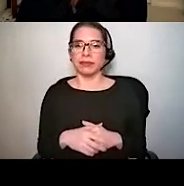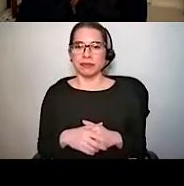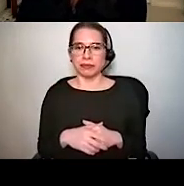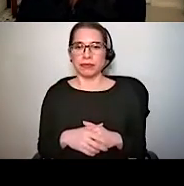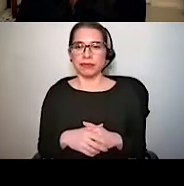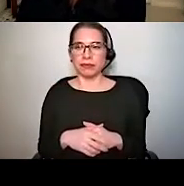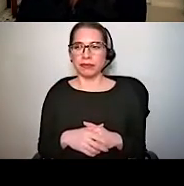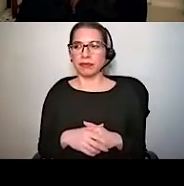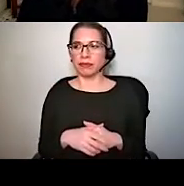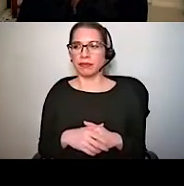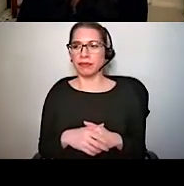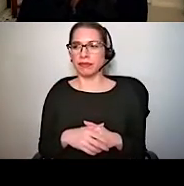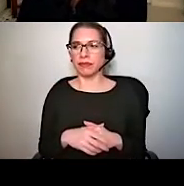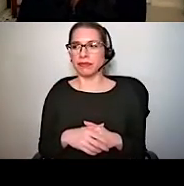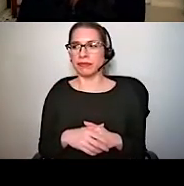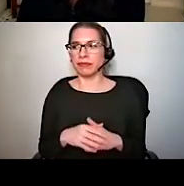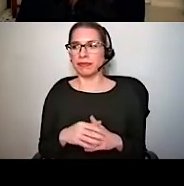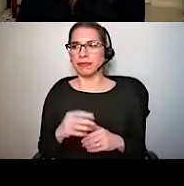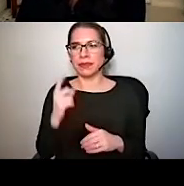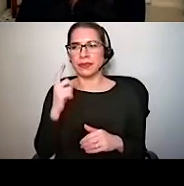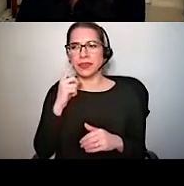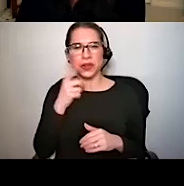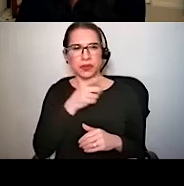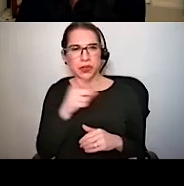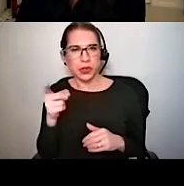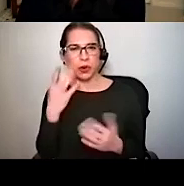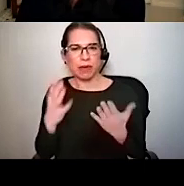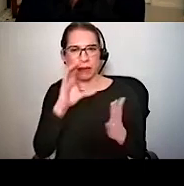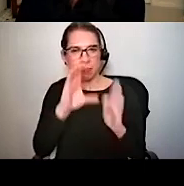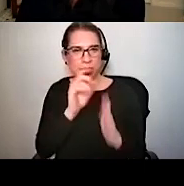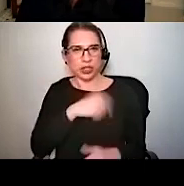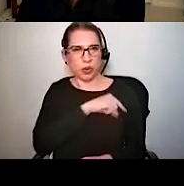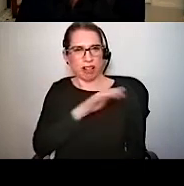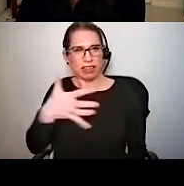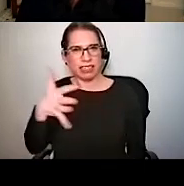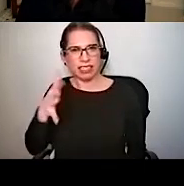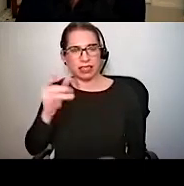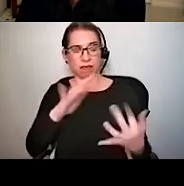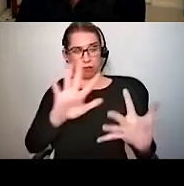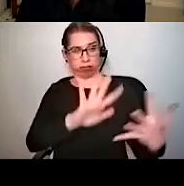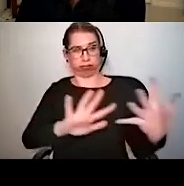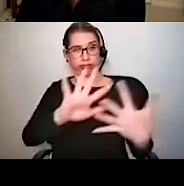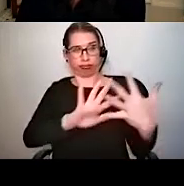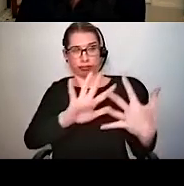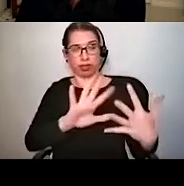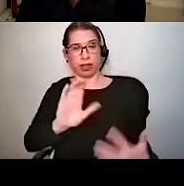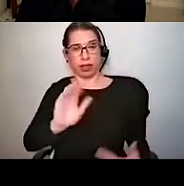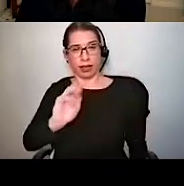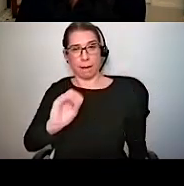good bit rates at the moment, or maybe the camouflage is working better than we'd like to acknowledge, but here is our owl,